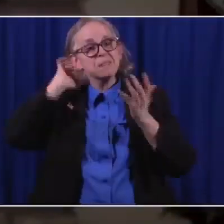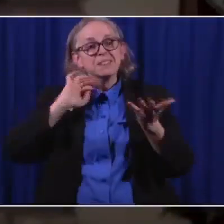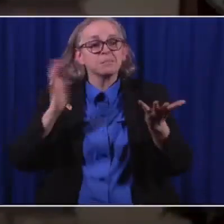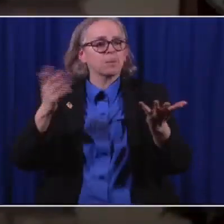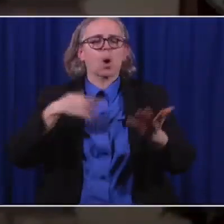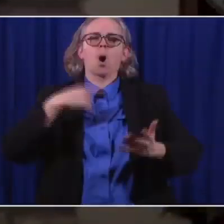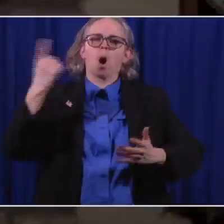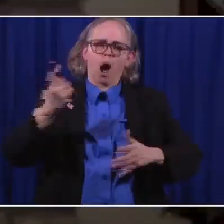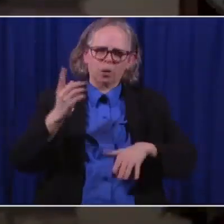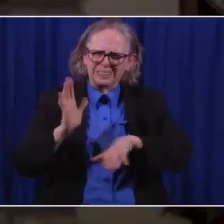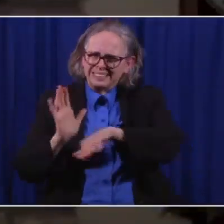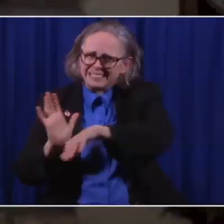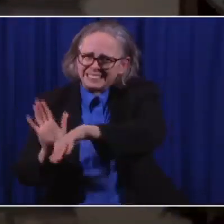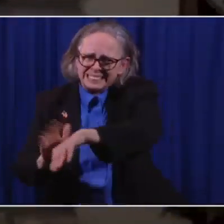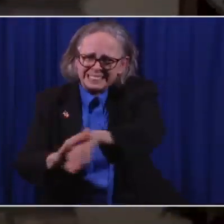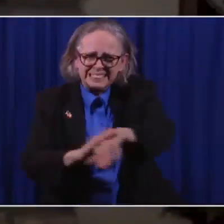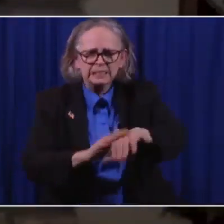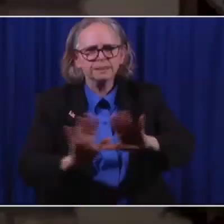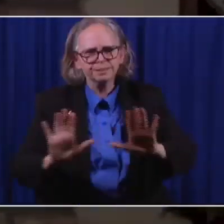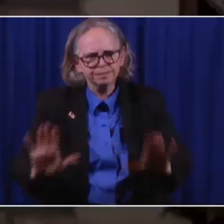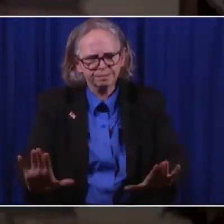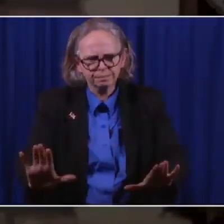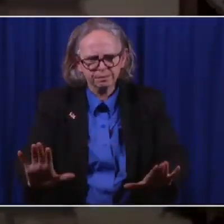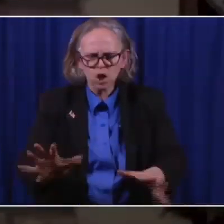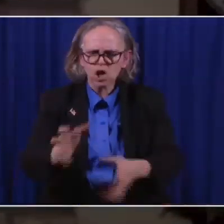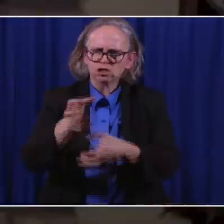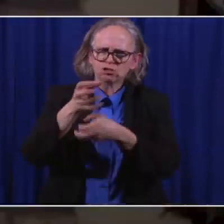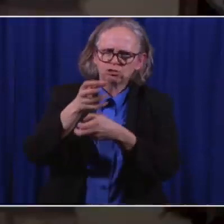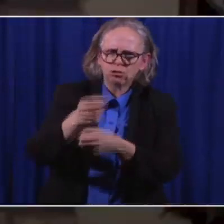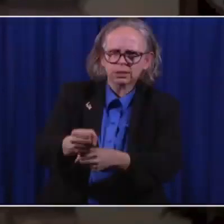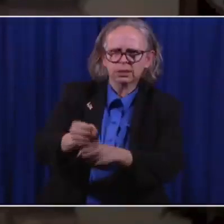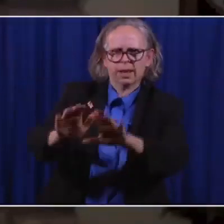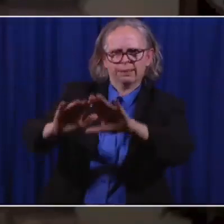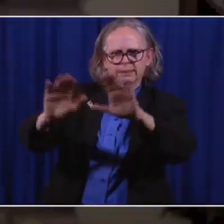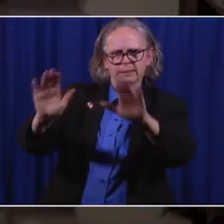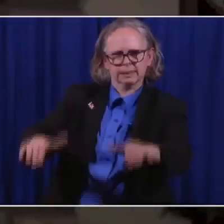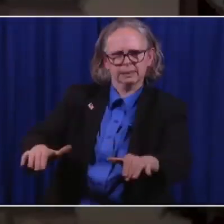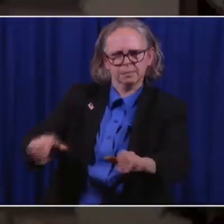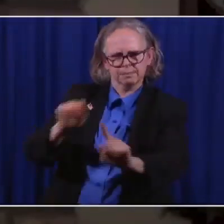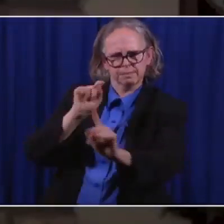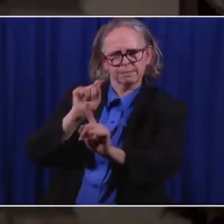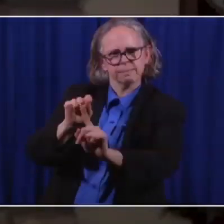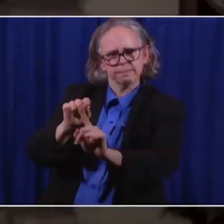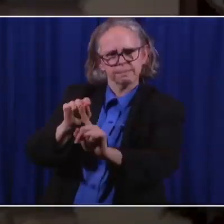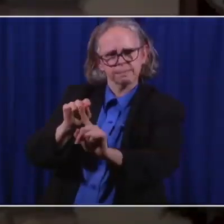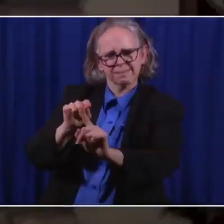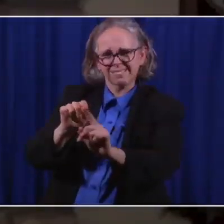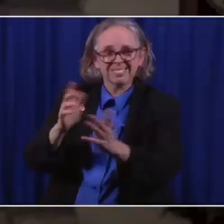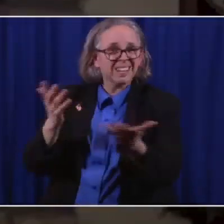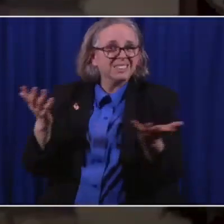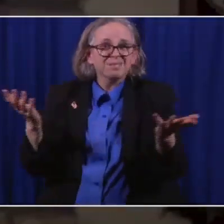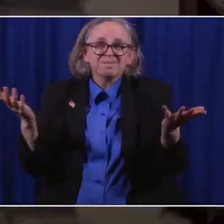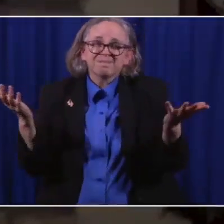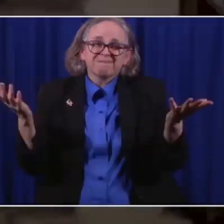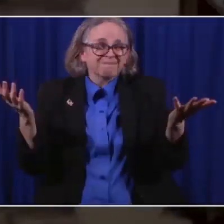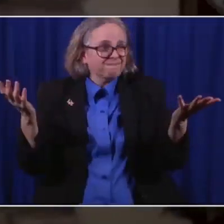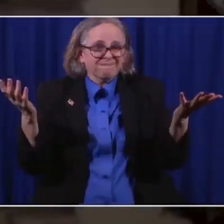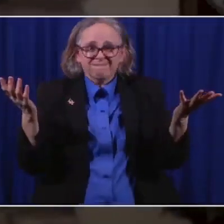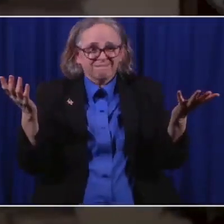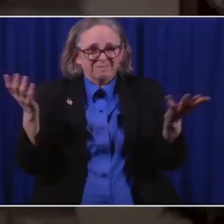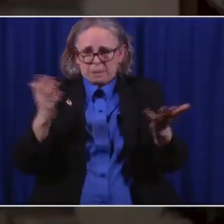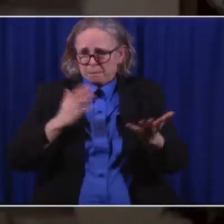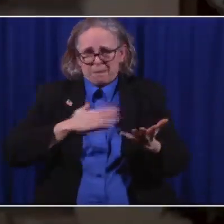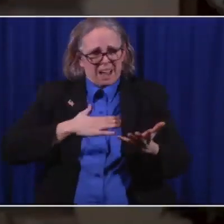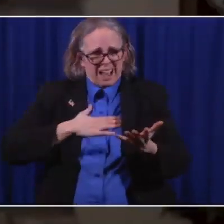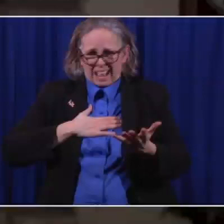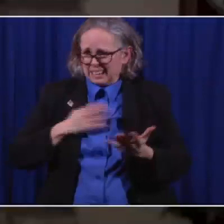the way through, and what I've said is, trust the system. And again, that goes back to my history, my